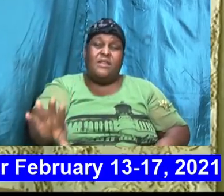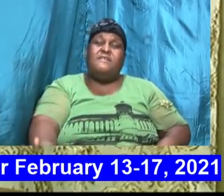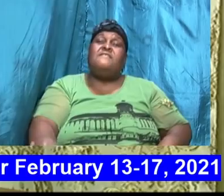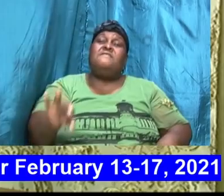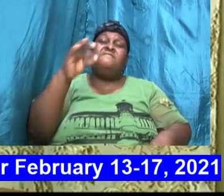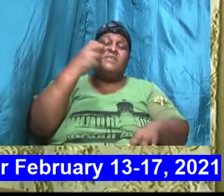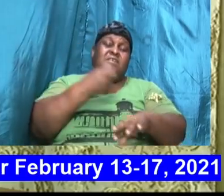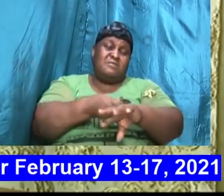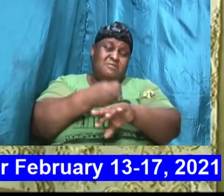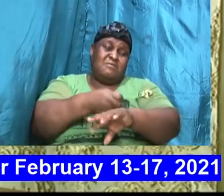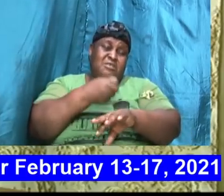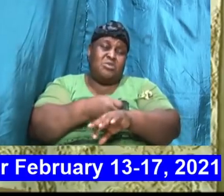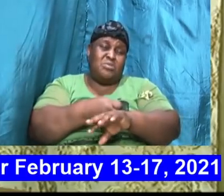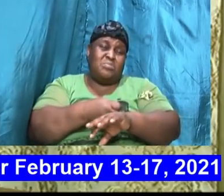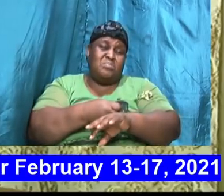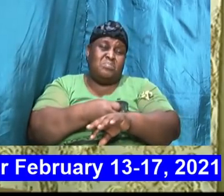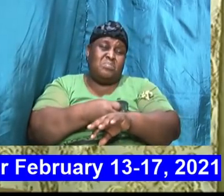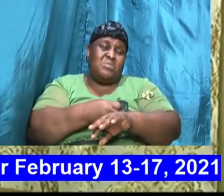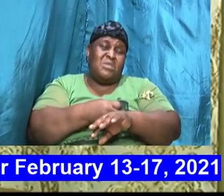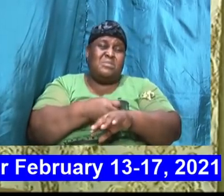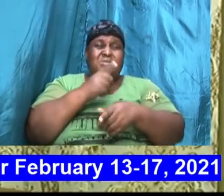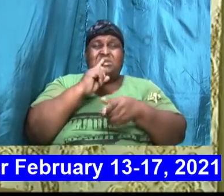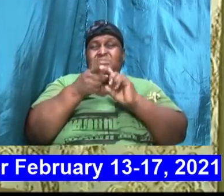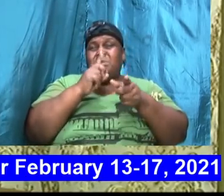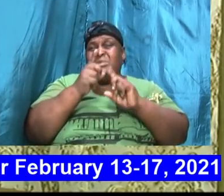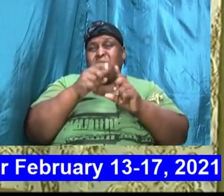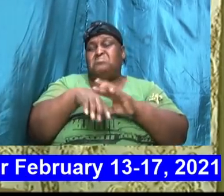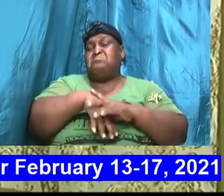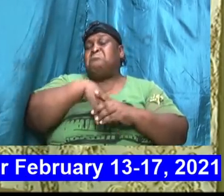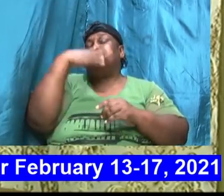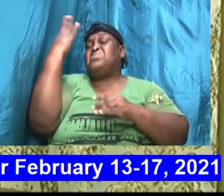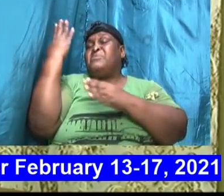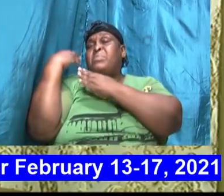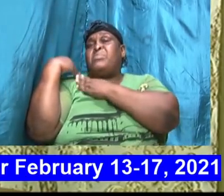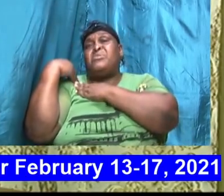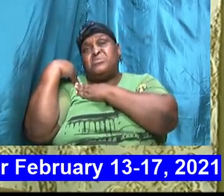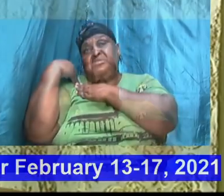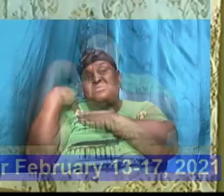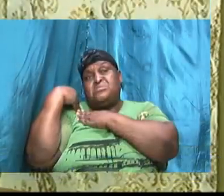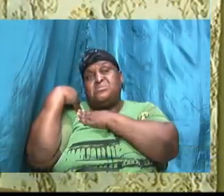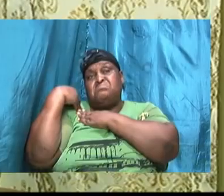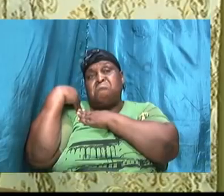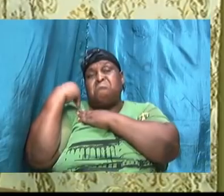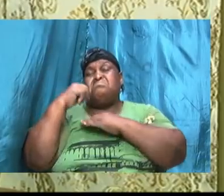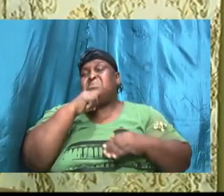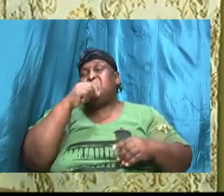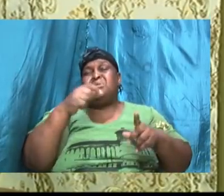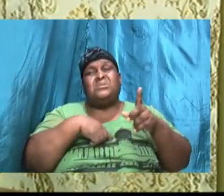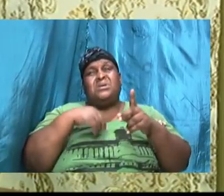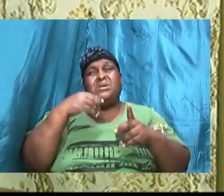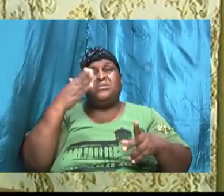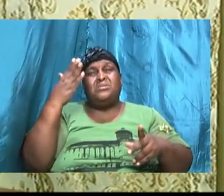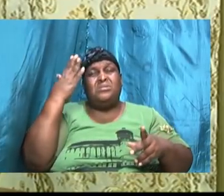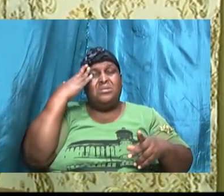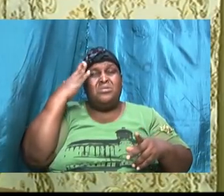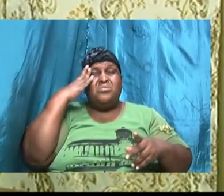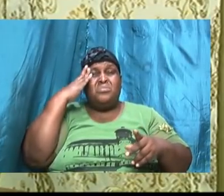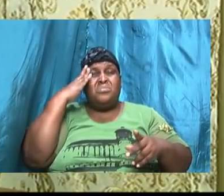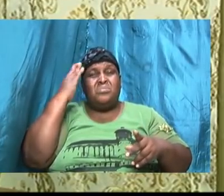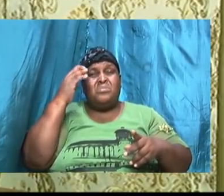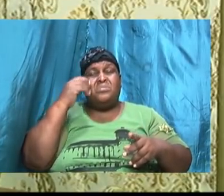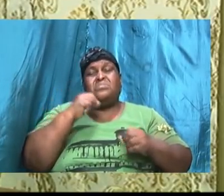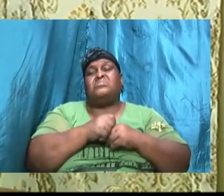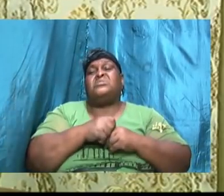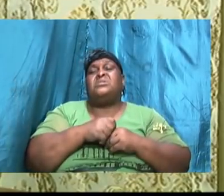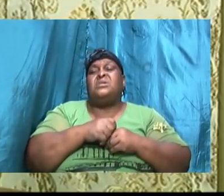it hard. And I'm just talking out of a burden, not that I know of situation as it pertains to saints. But I'm just talking